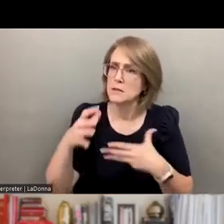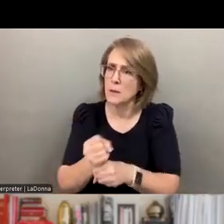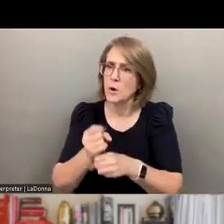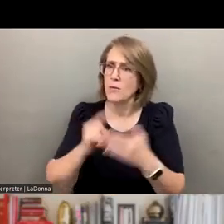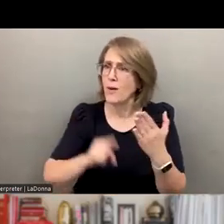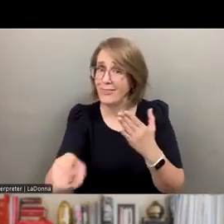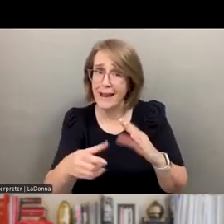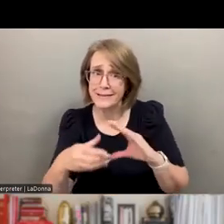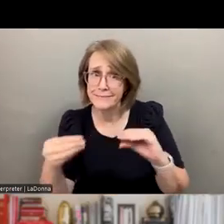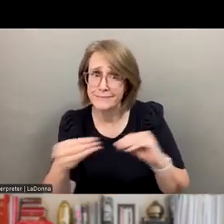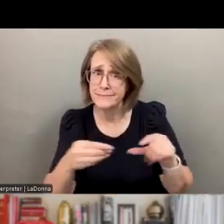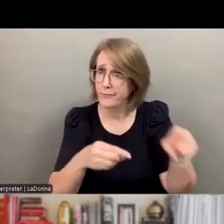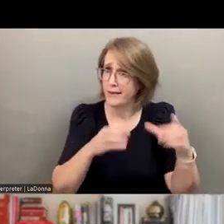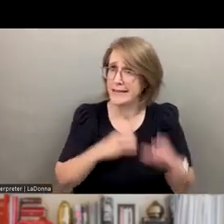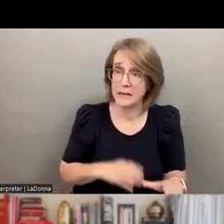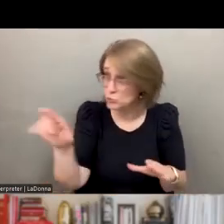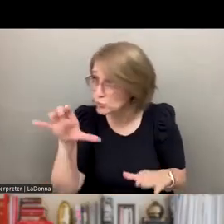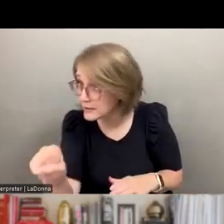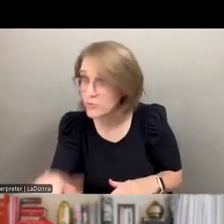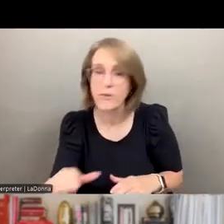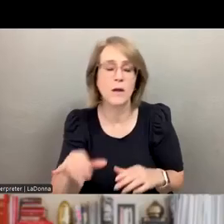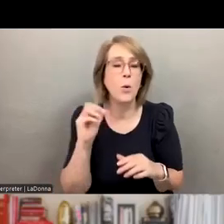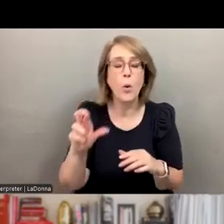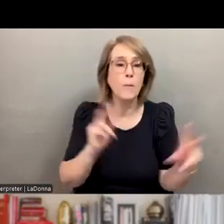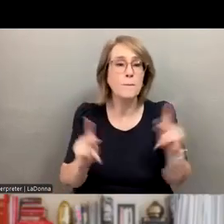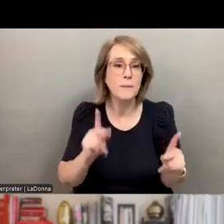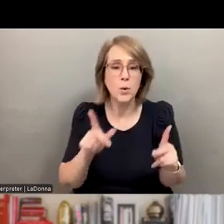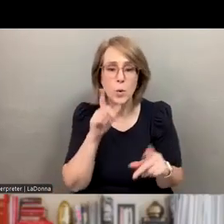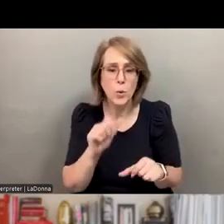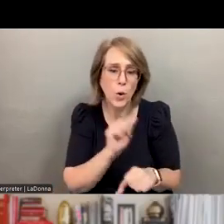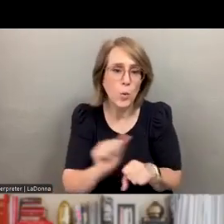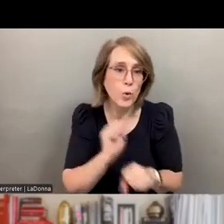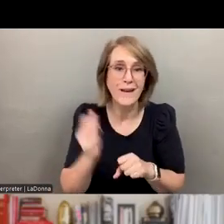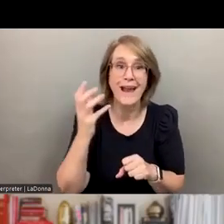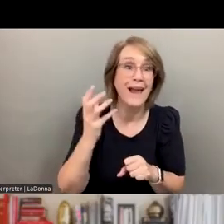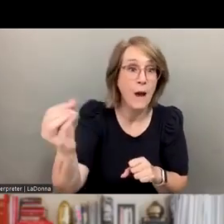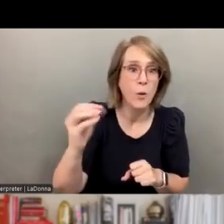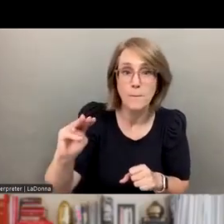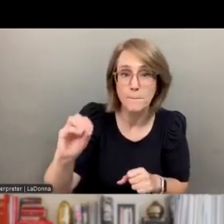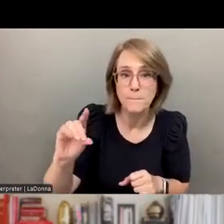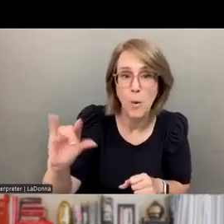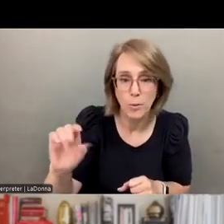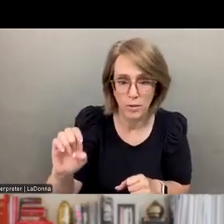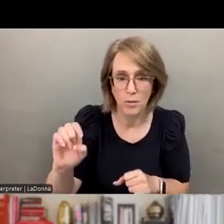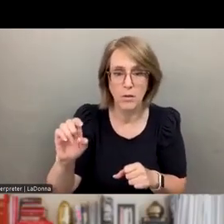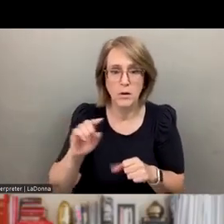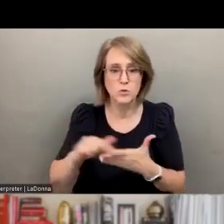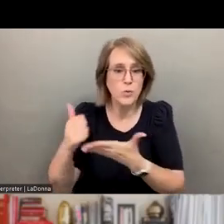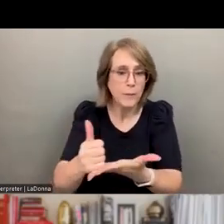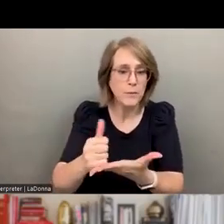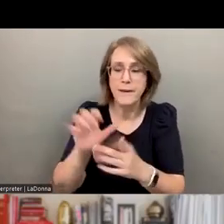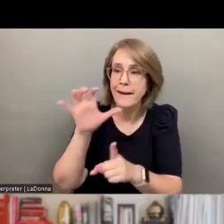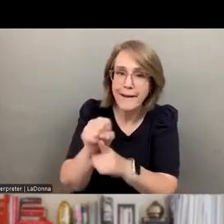said, or even in the case of people who are mobile workers who are out in the field to help them kind of get kind of quickly